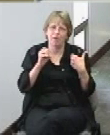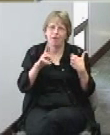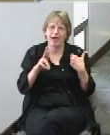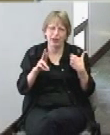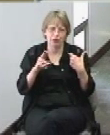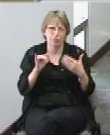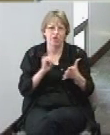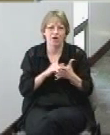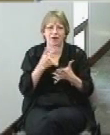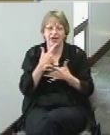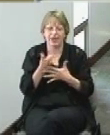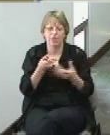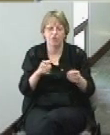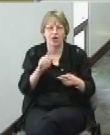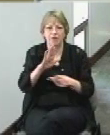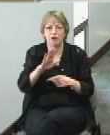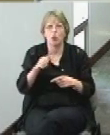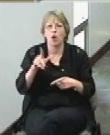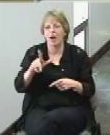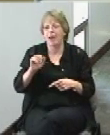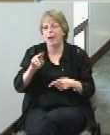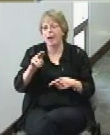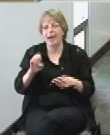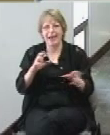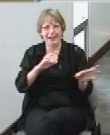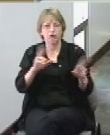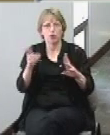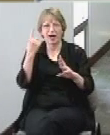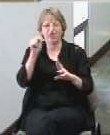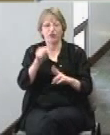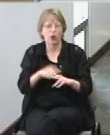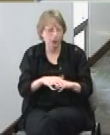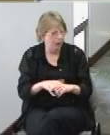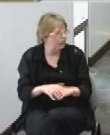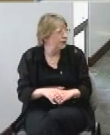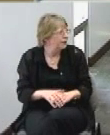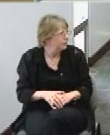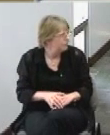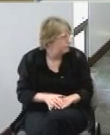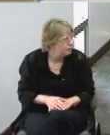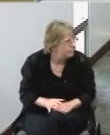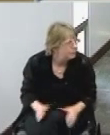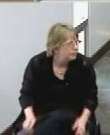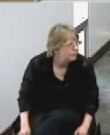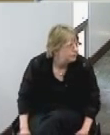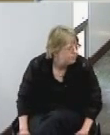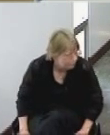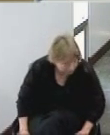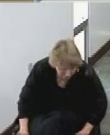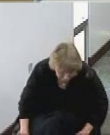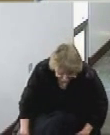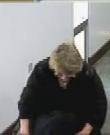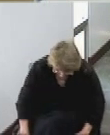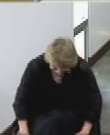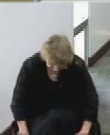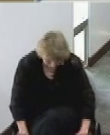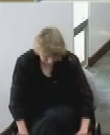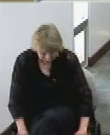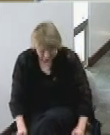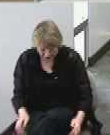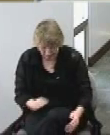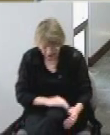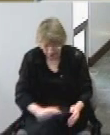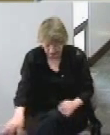next to the the boutique area